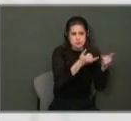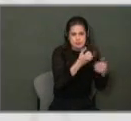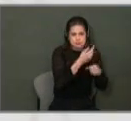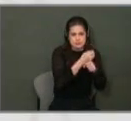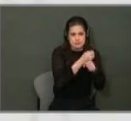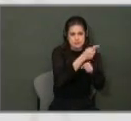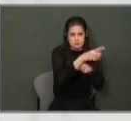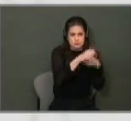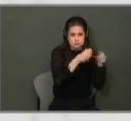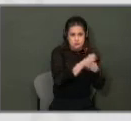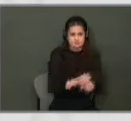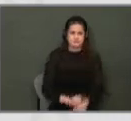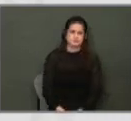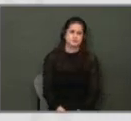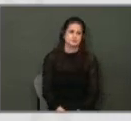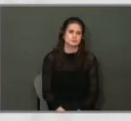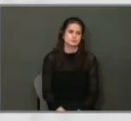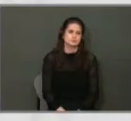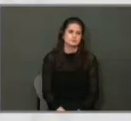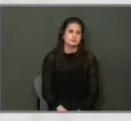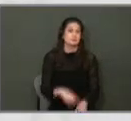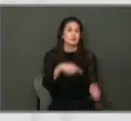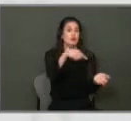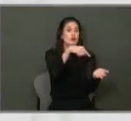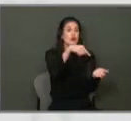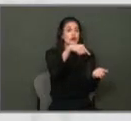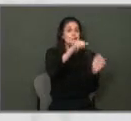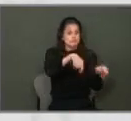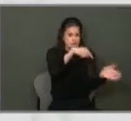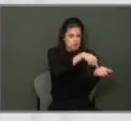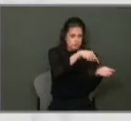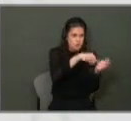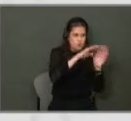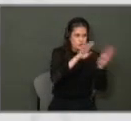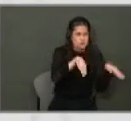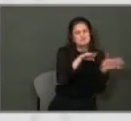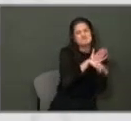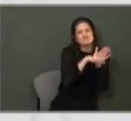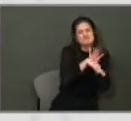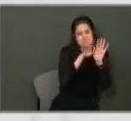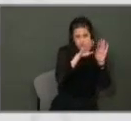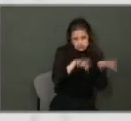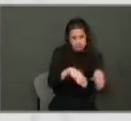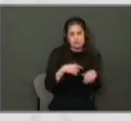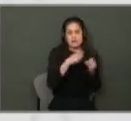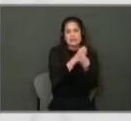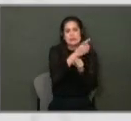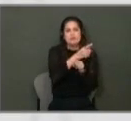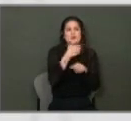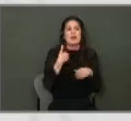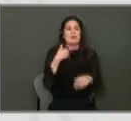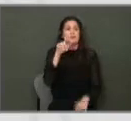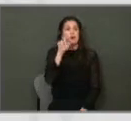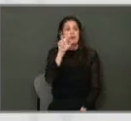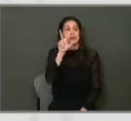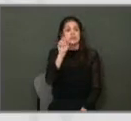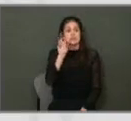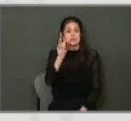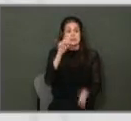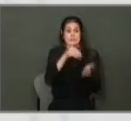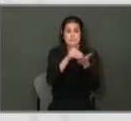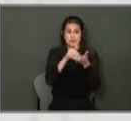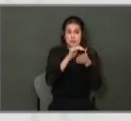Next slide. Affordable housing, another priority of the council. In next year's budget, have a total of $136 million